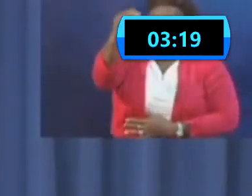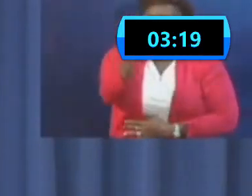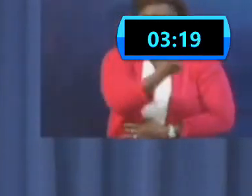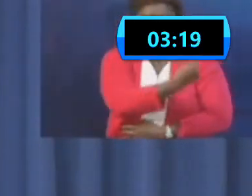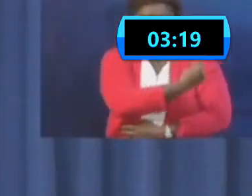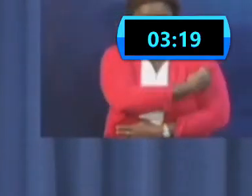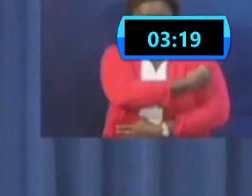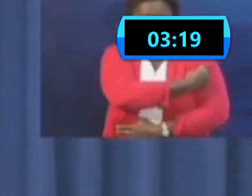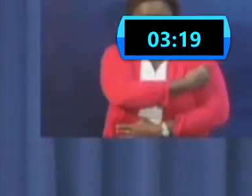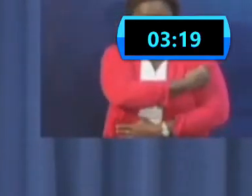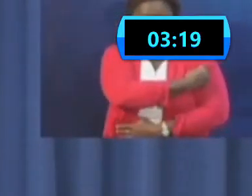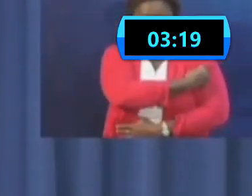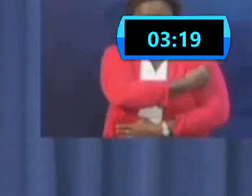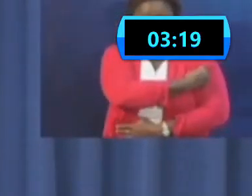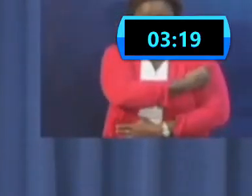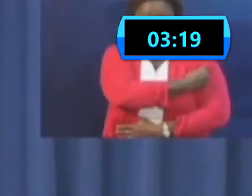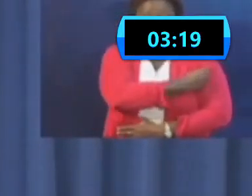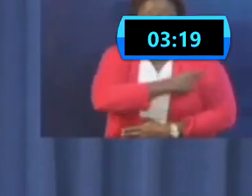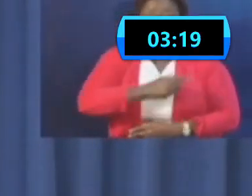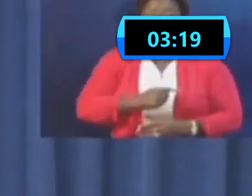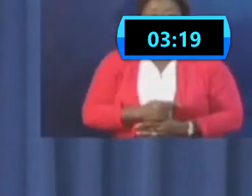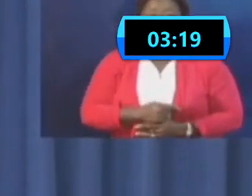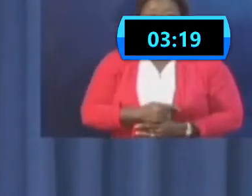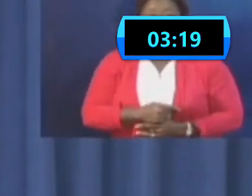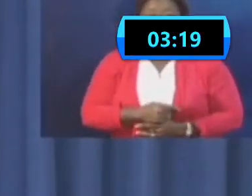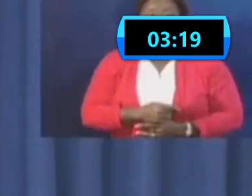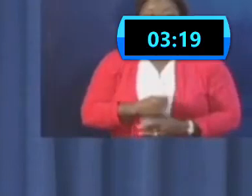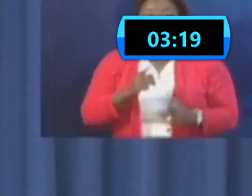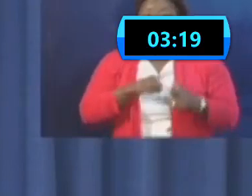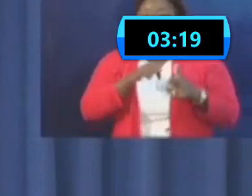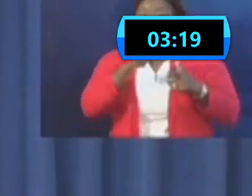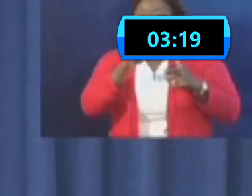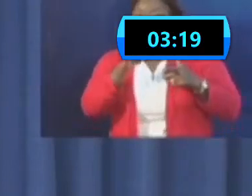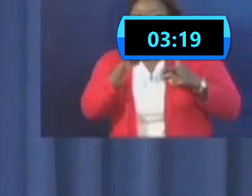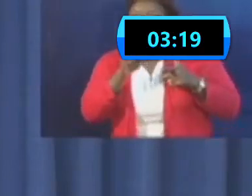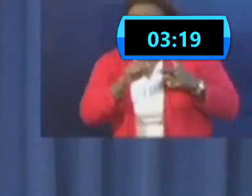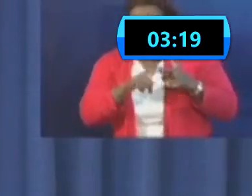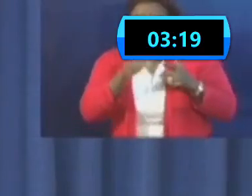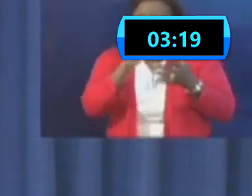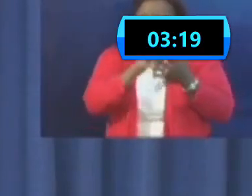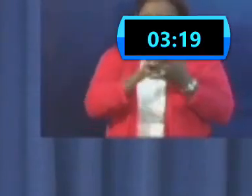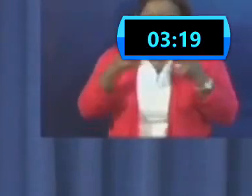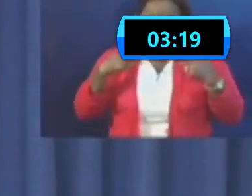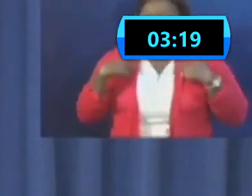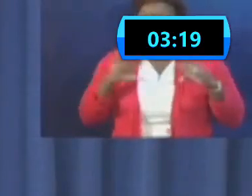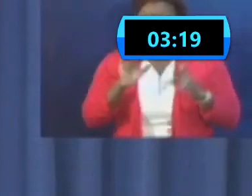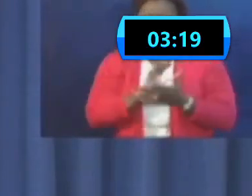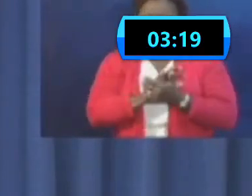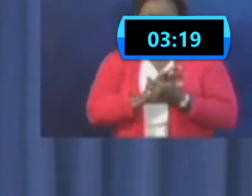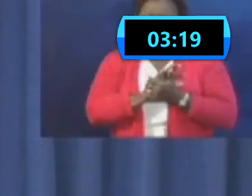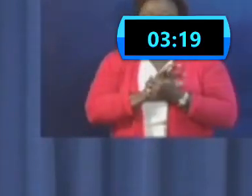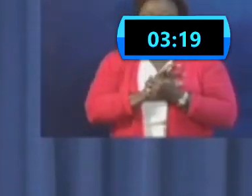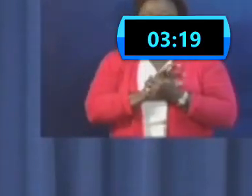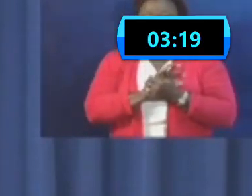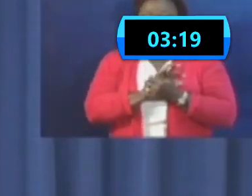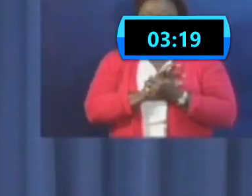available across the board, these are the conditions that we are coming up with to